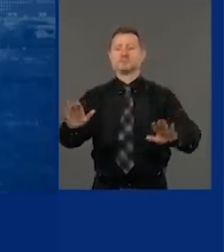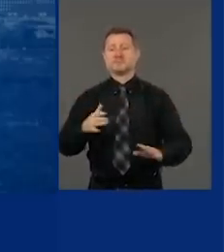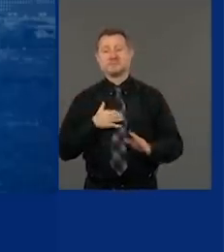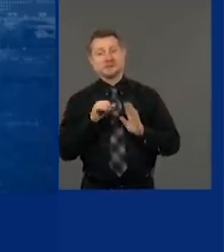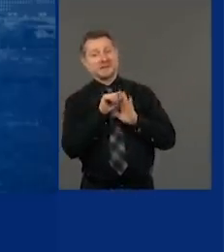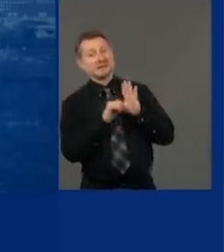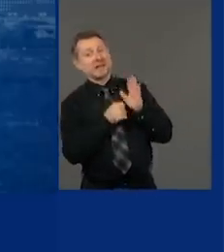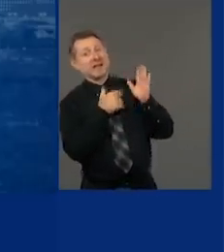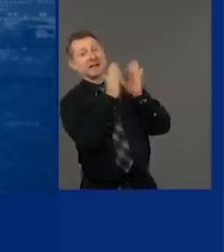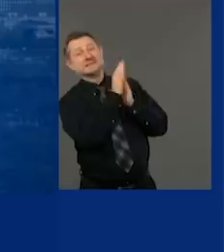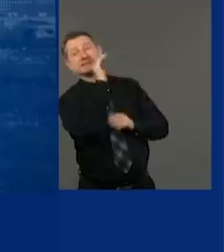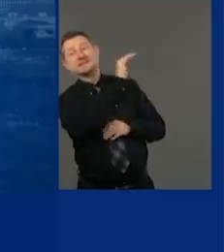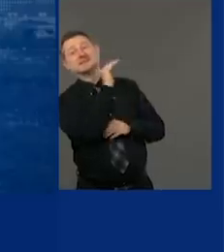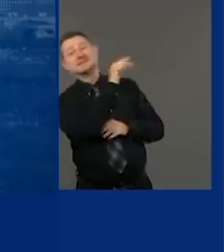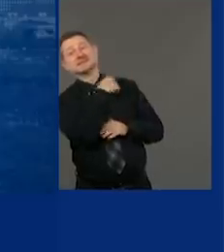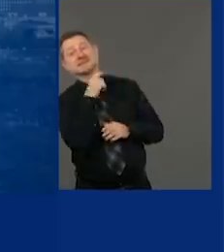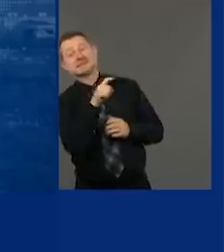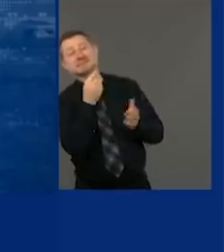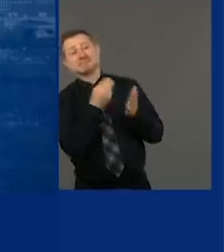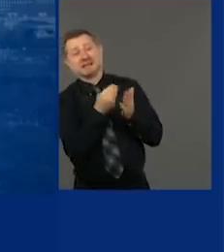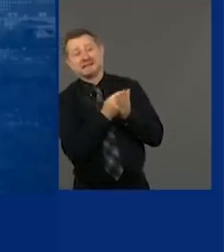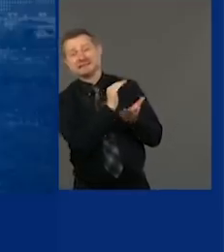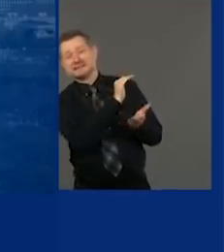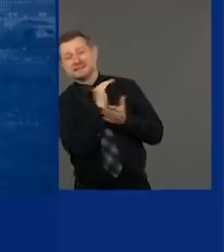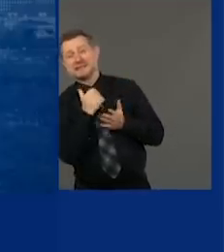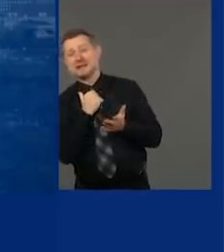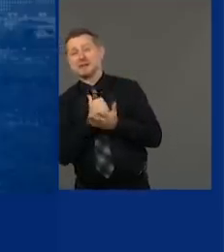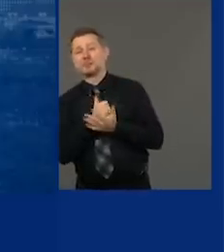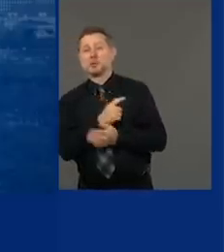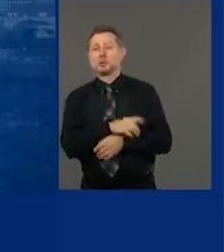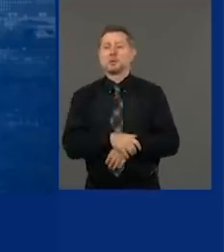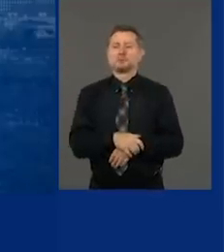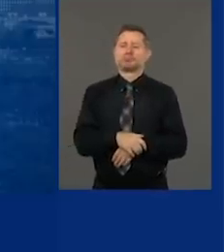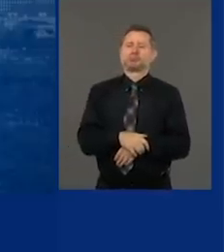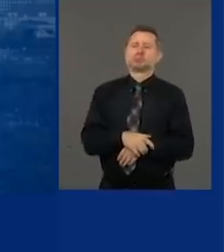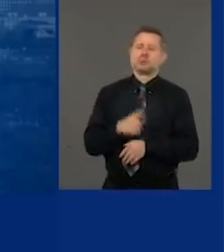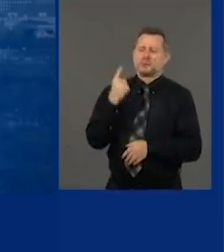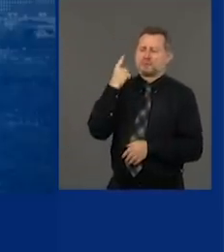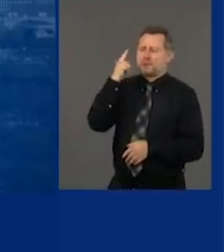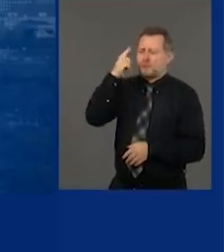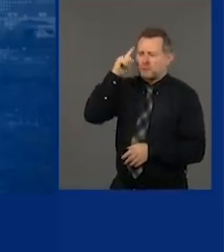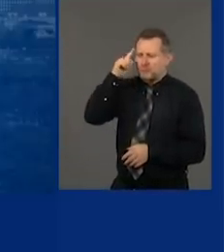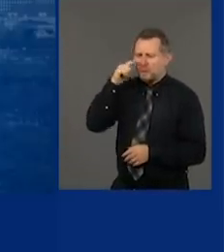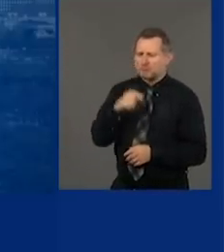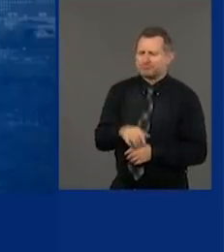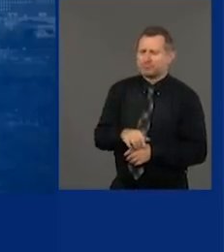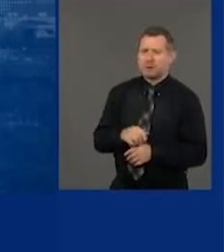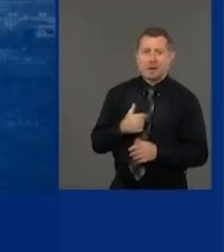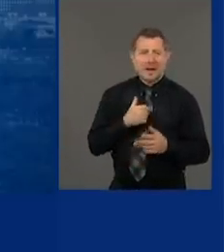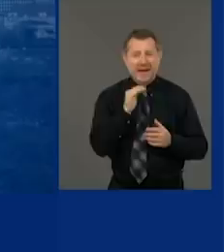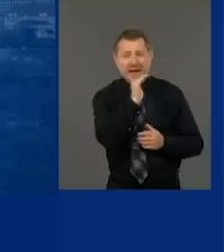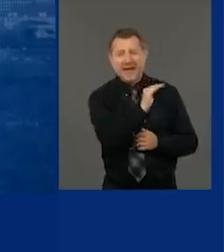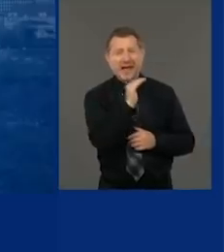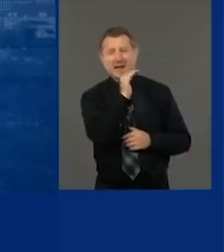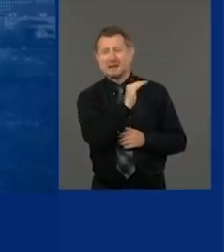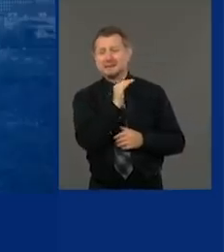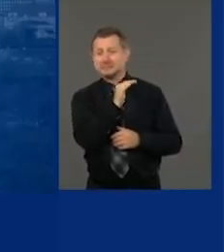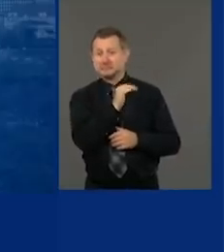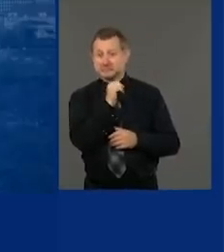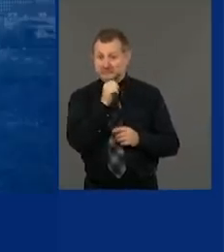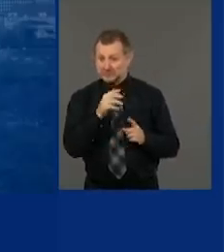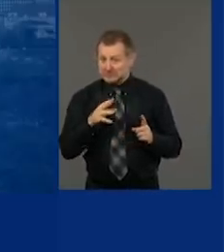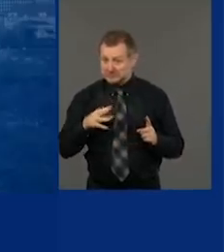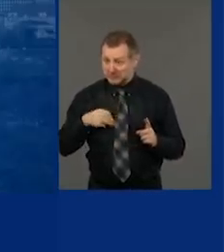for any resources or help from the federal government. If they're not going to step up and address a